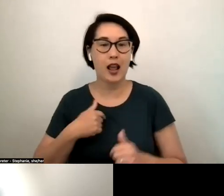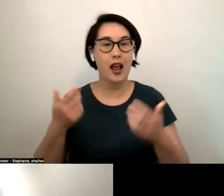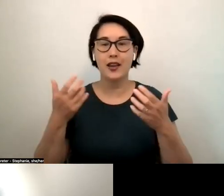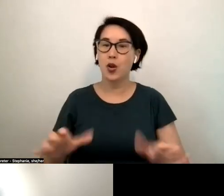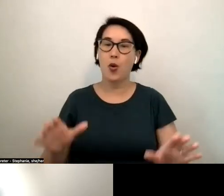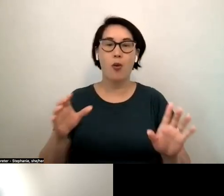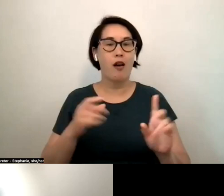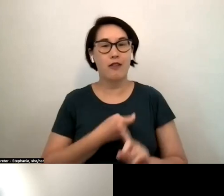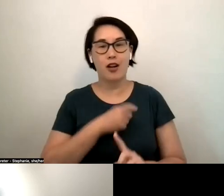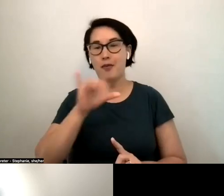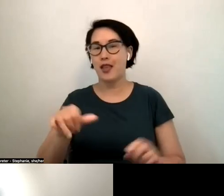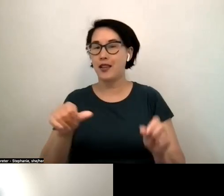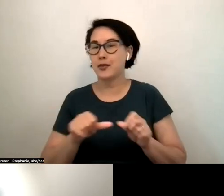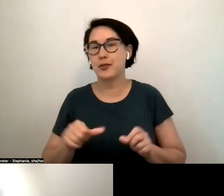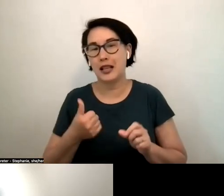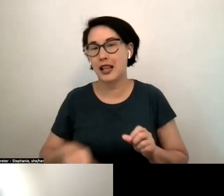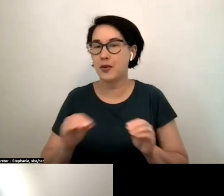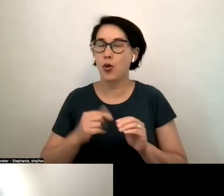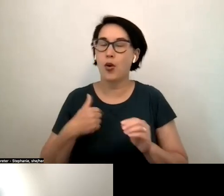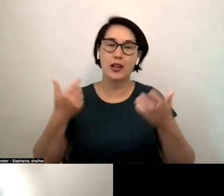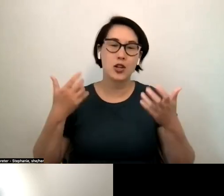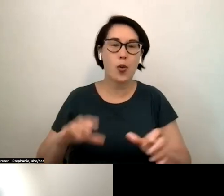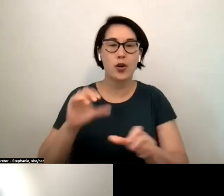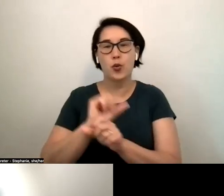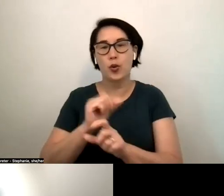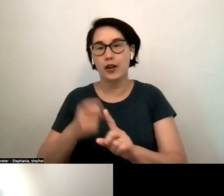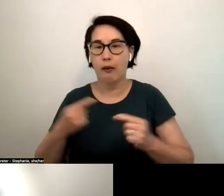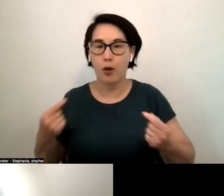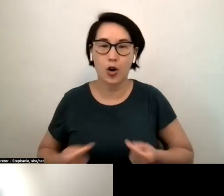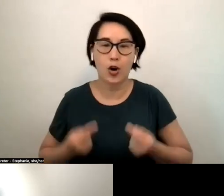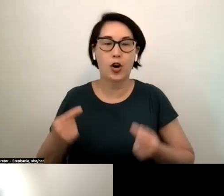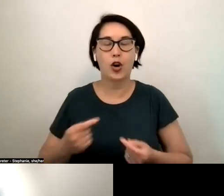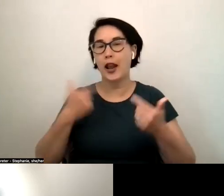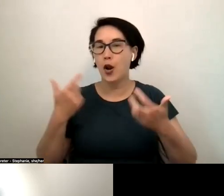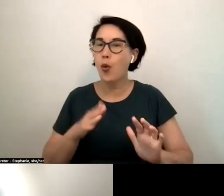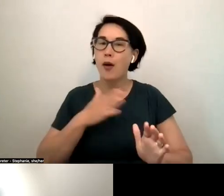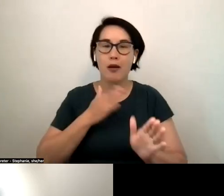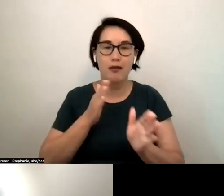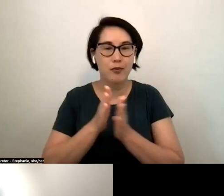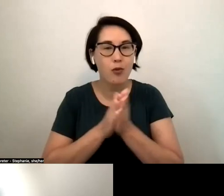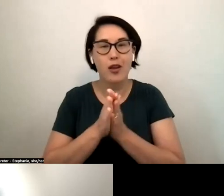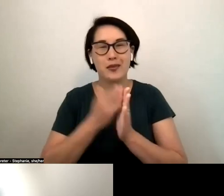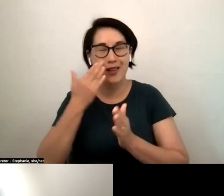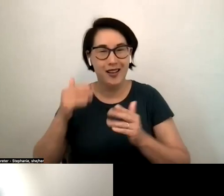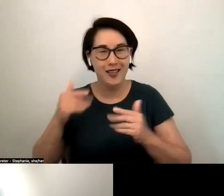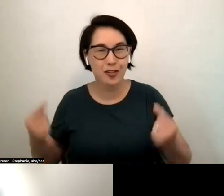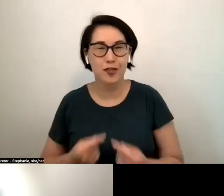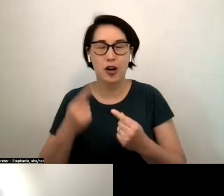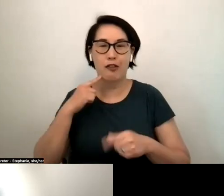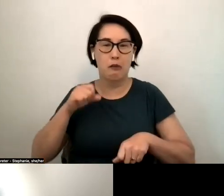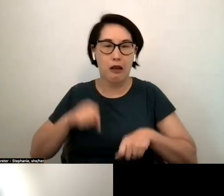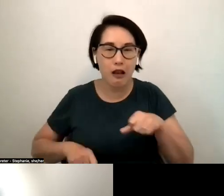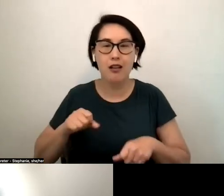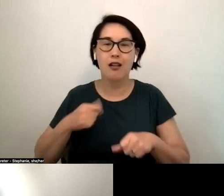come from that space anymore like from hurt from insecurity trying to make up for something i i want to be open and